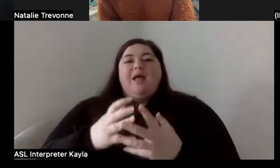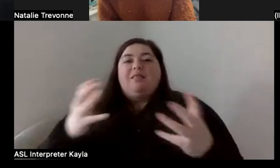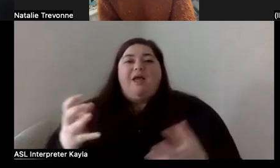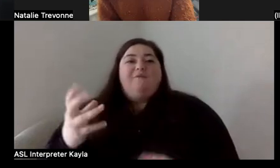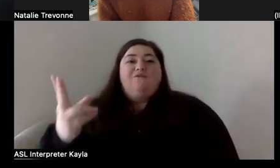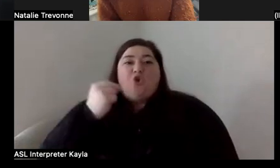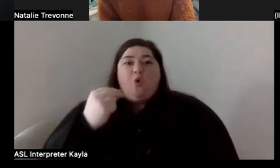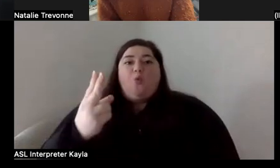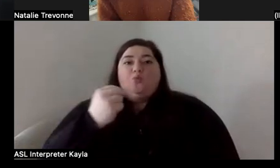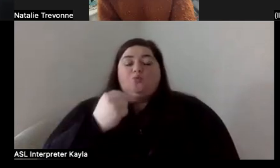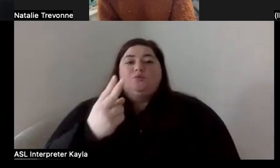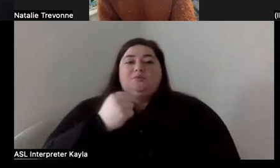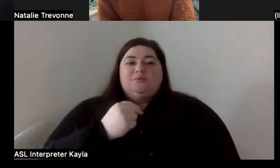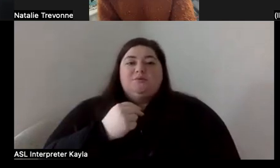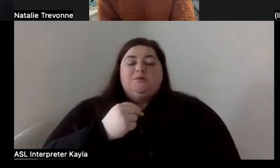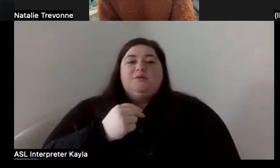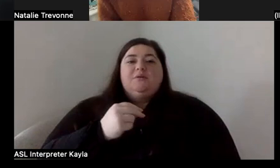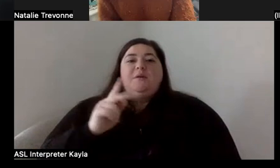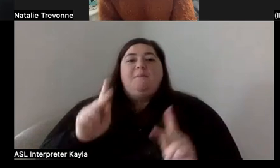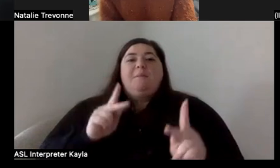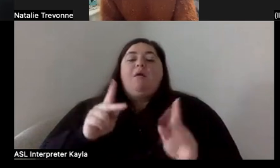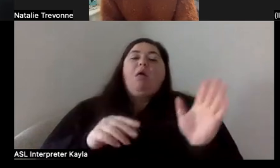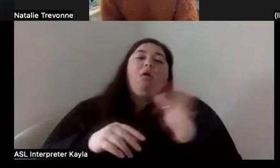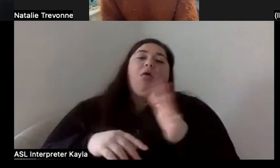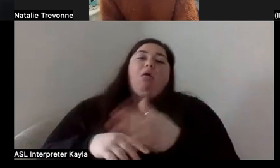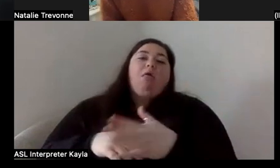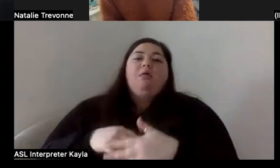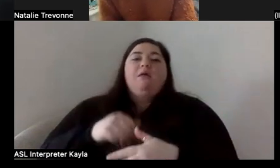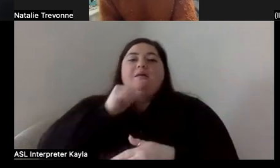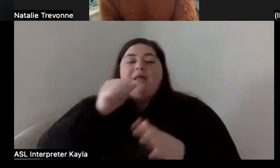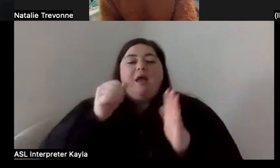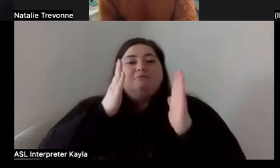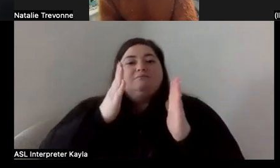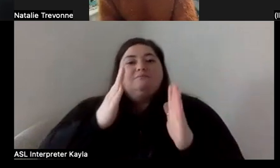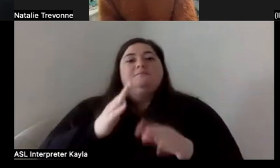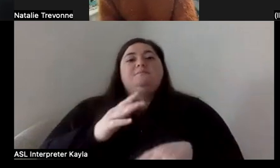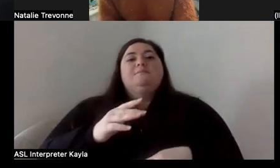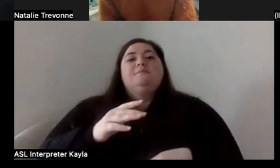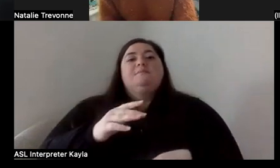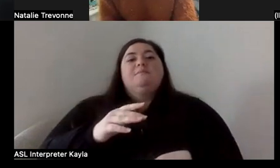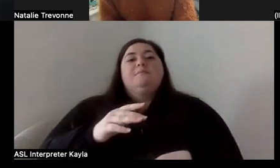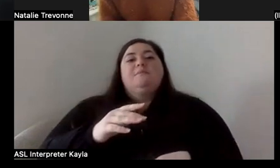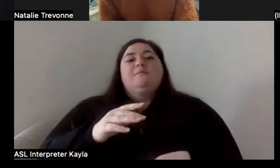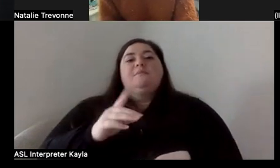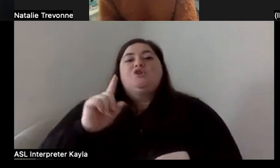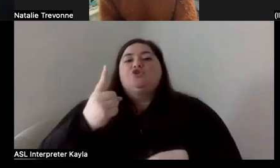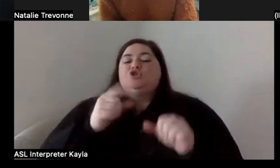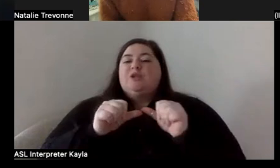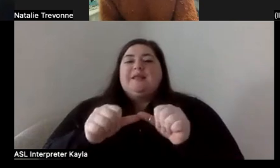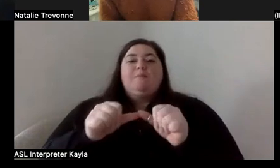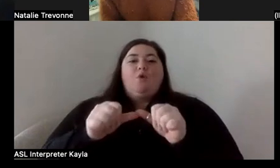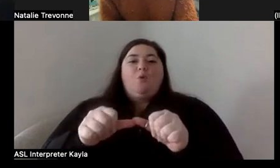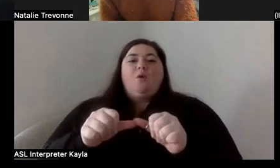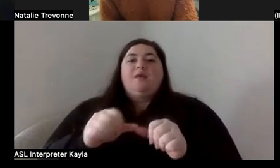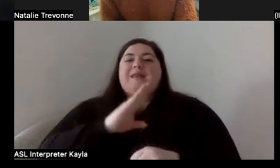got no's or people rush me off or whatever the case may be. It is what it is. Just keep on moving. So